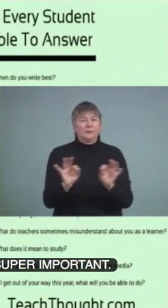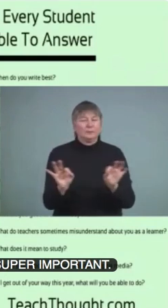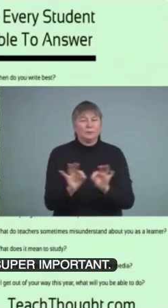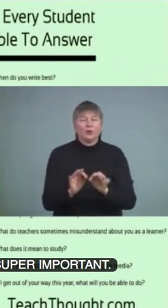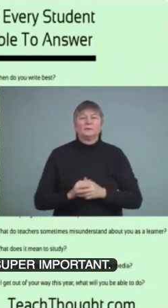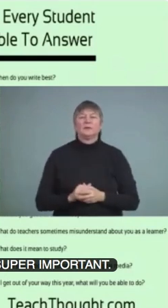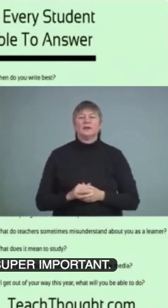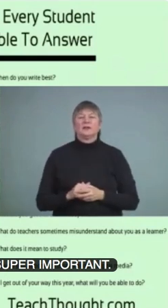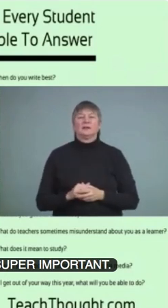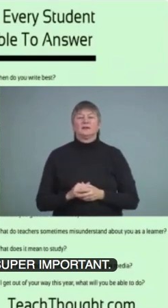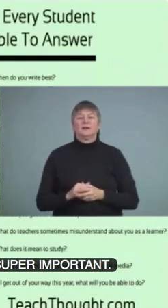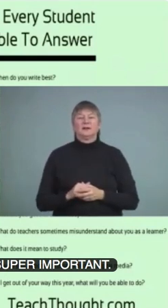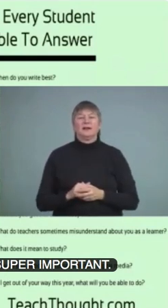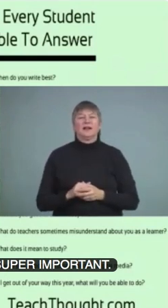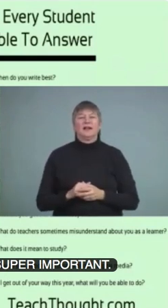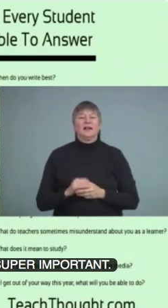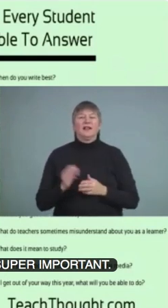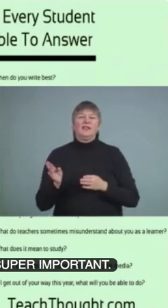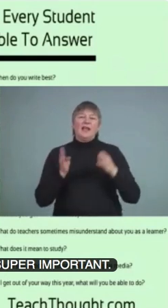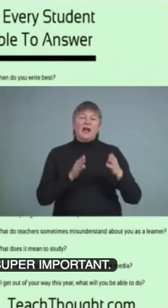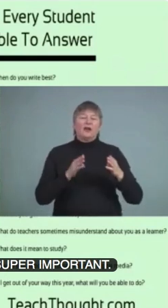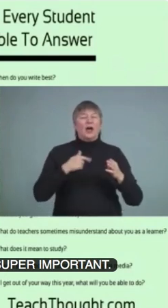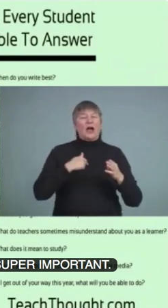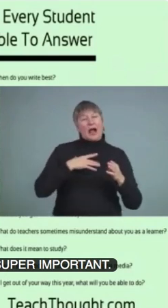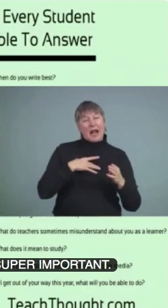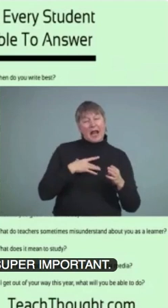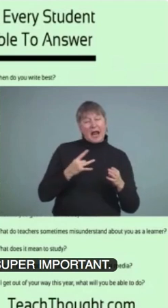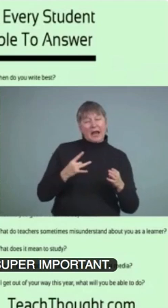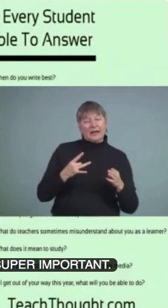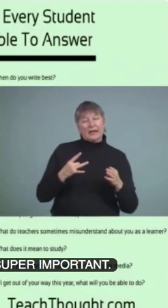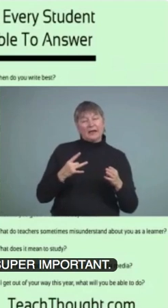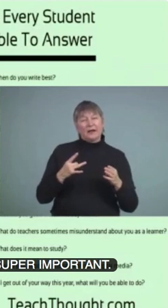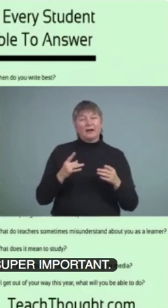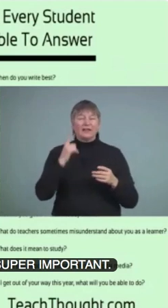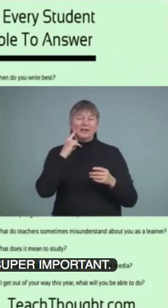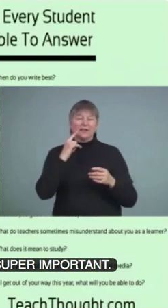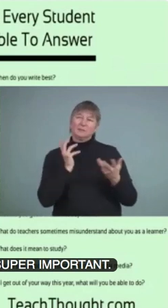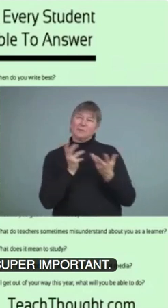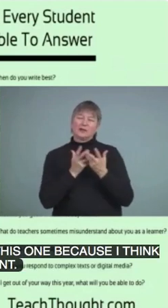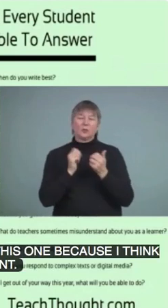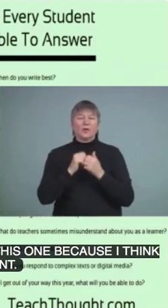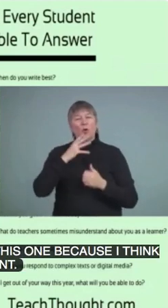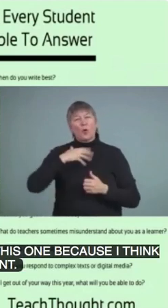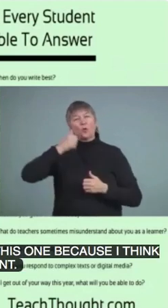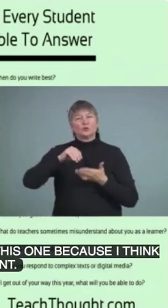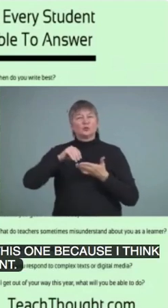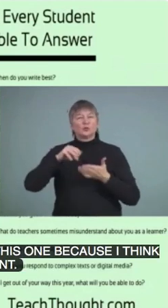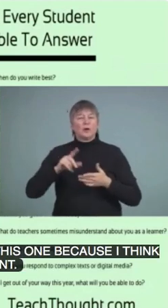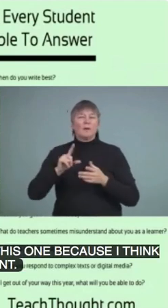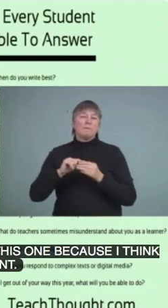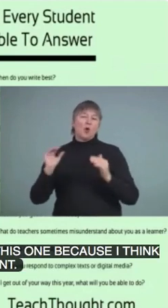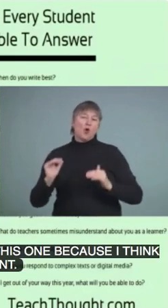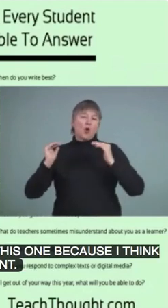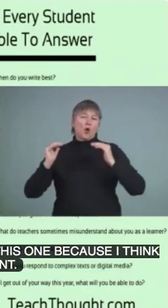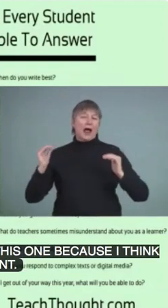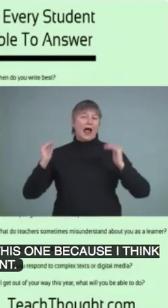questions, I liked this one because I think it would be great for an older student. It touches on some of the higher level thinking